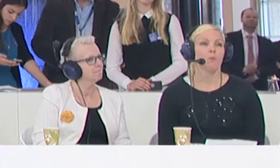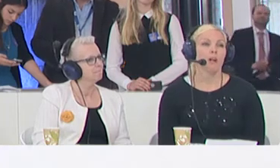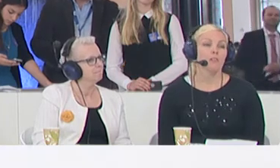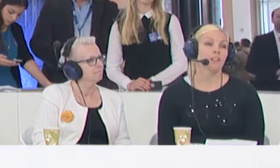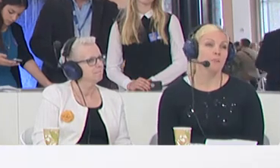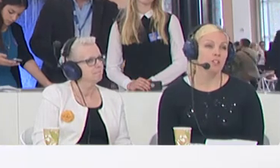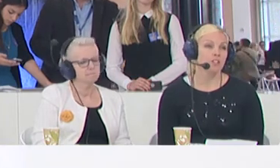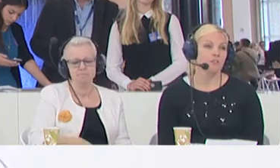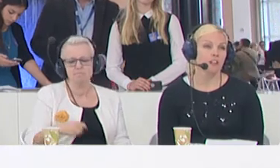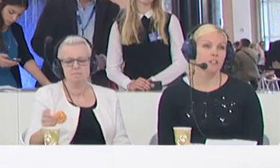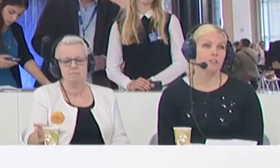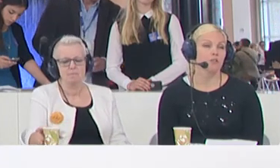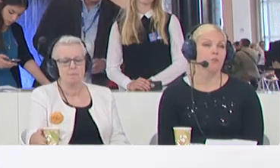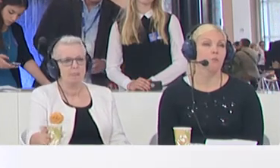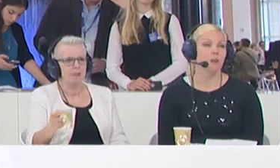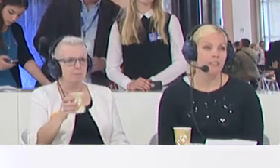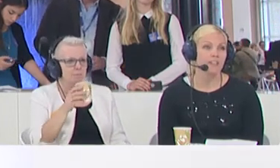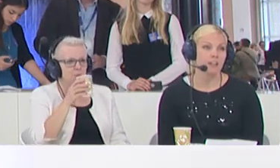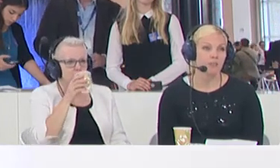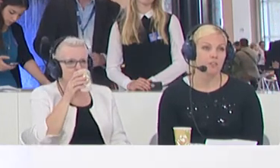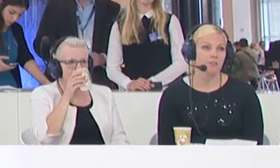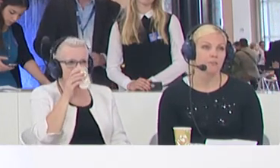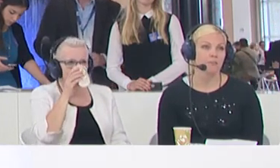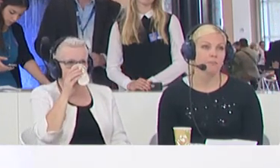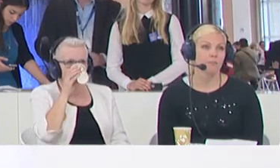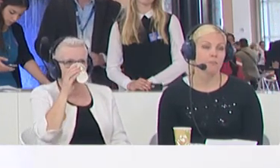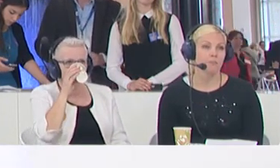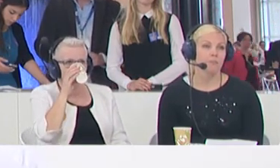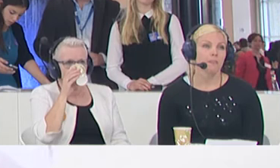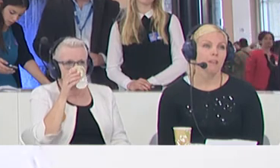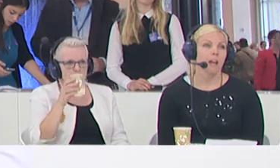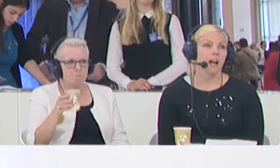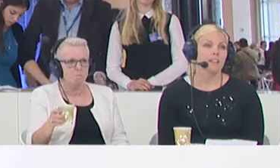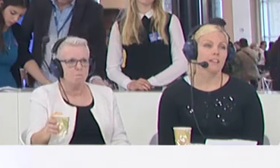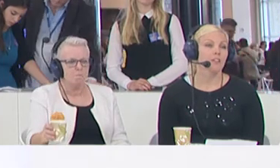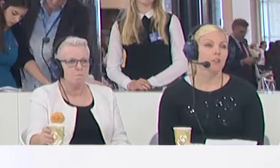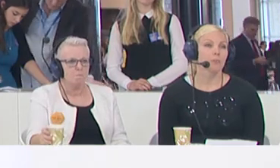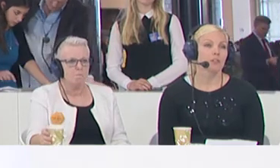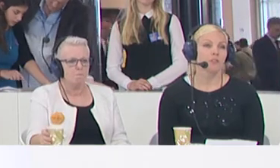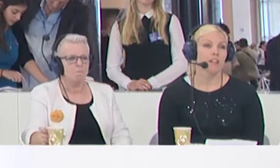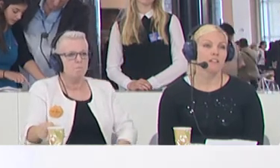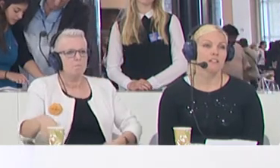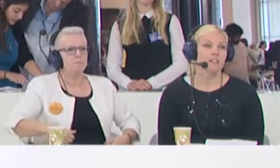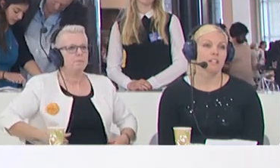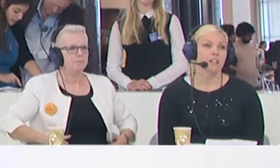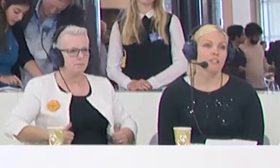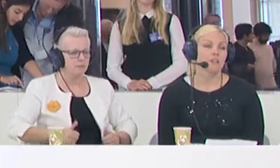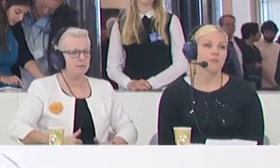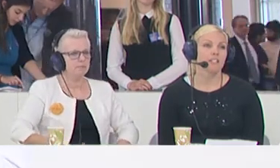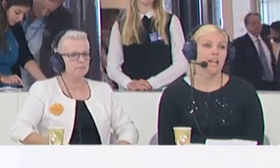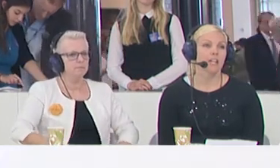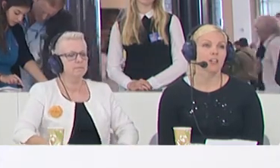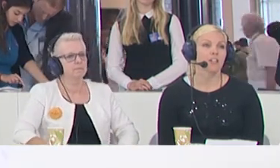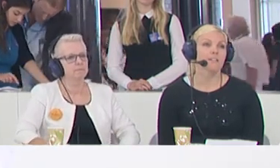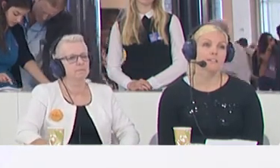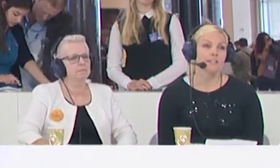Well, the Commission should find a solution with the Council. I think that Europe will lose face if they don't